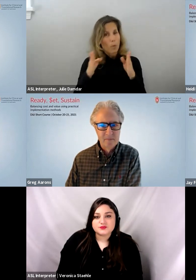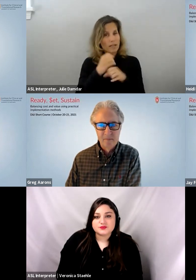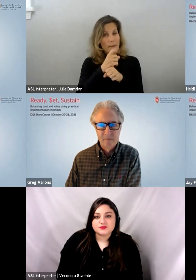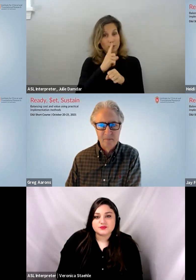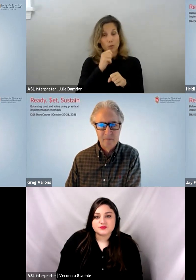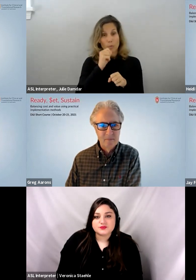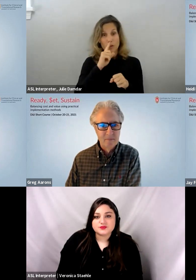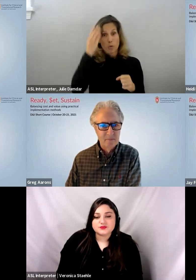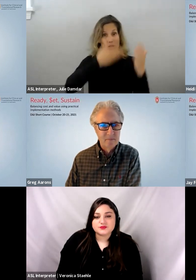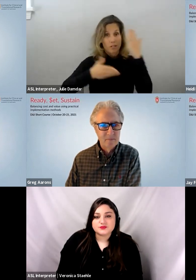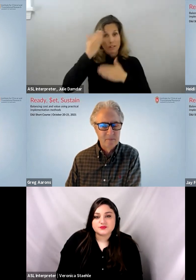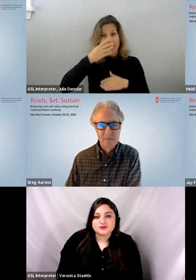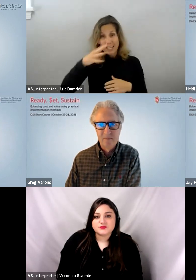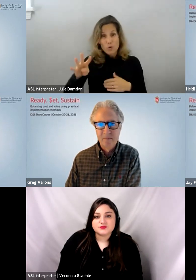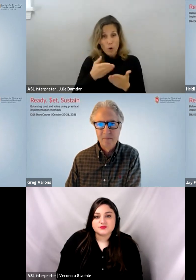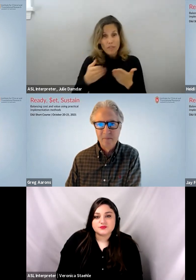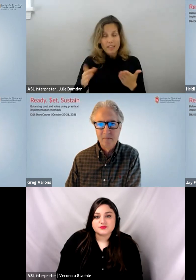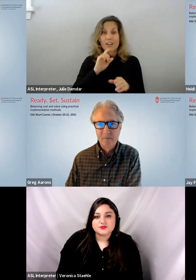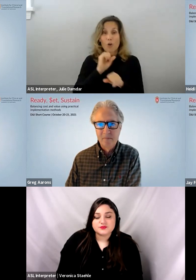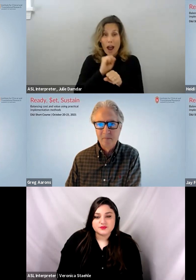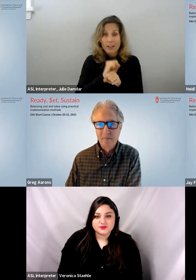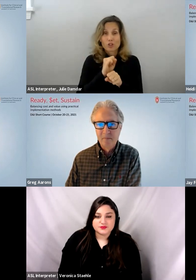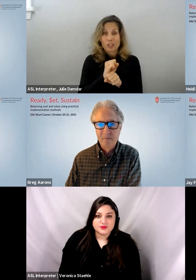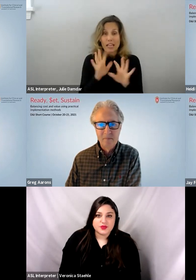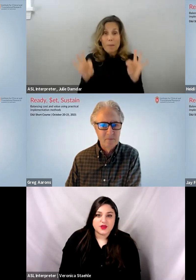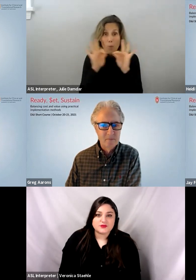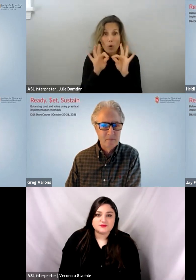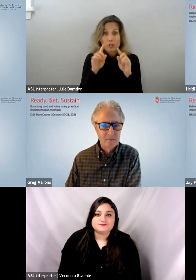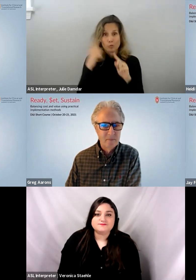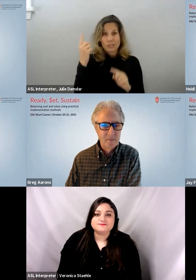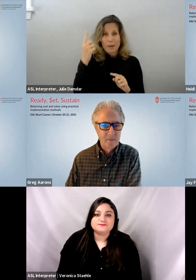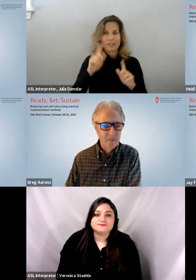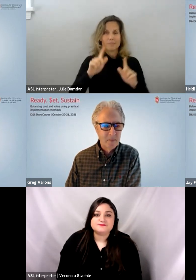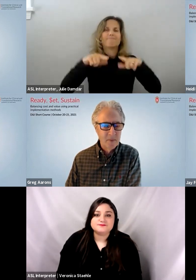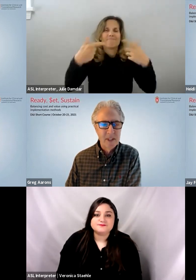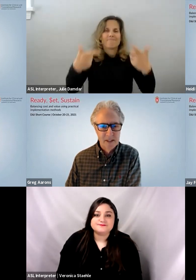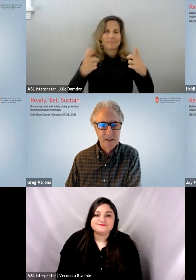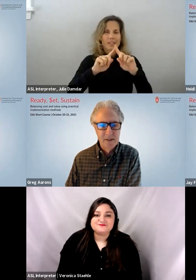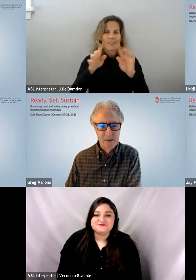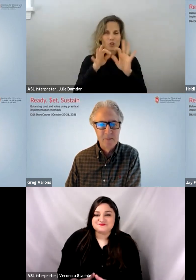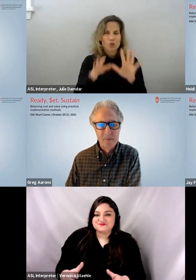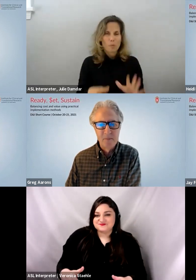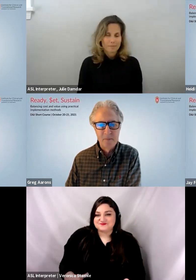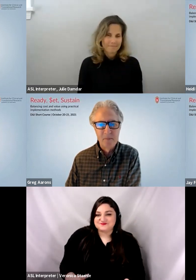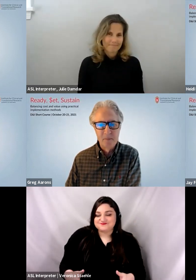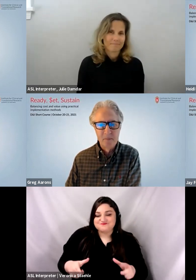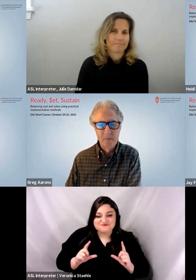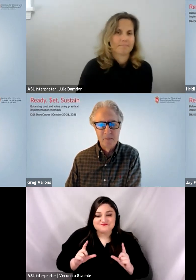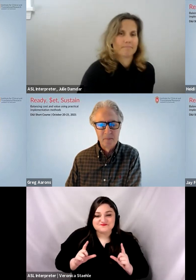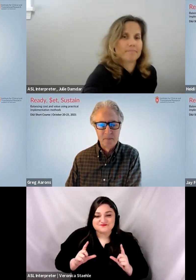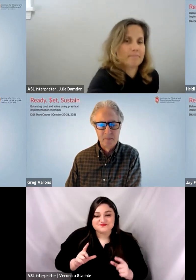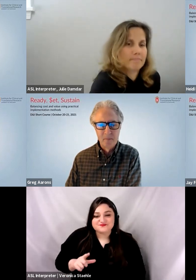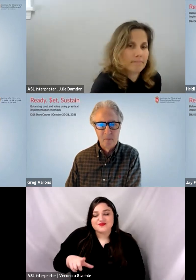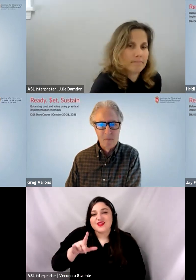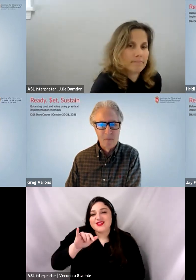ignore things that are actually relevant to somebody. Yeah. And I think those points, again, are really great when